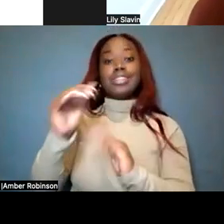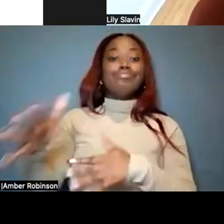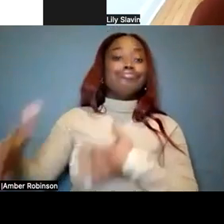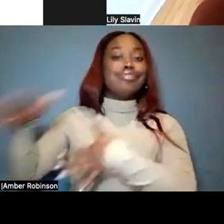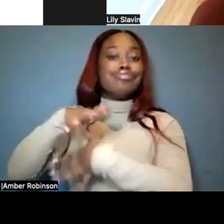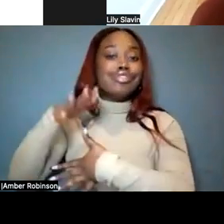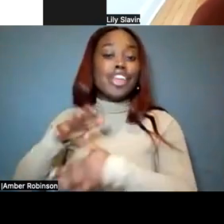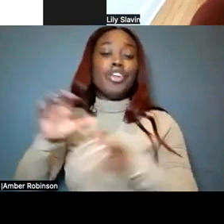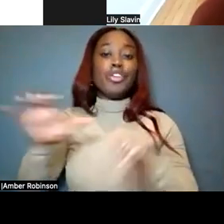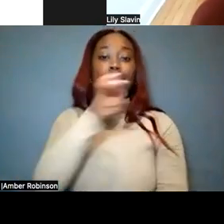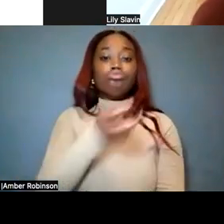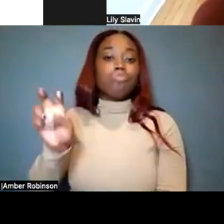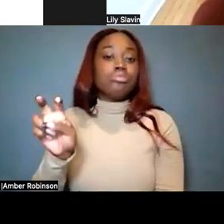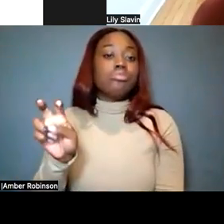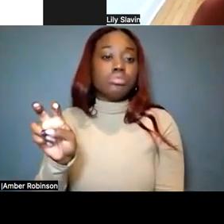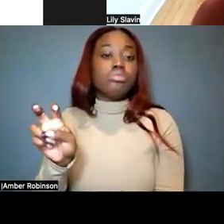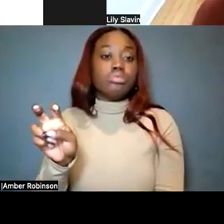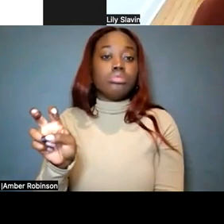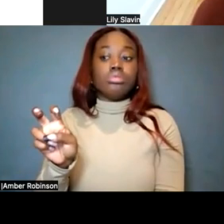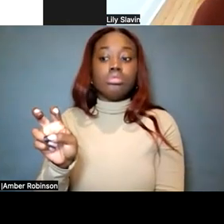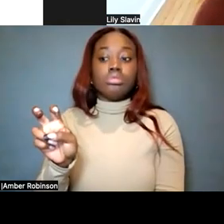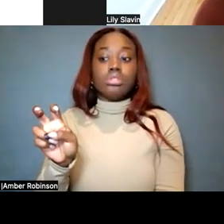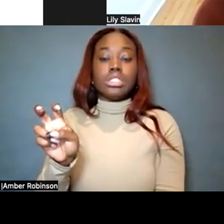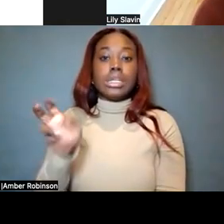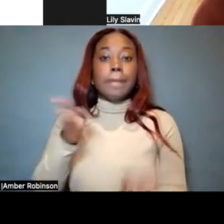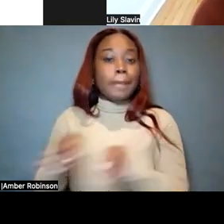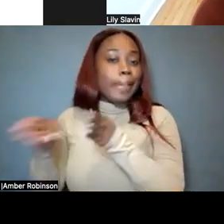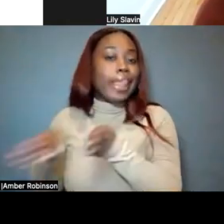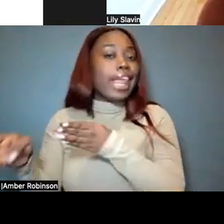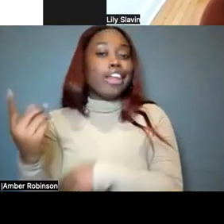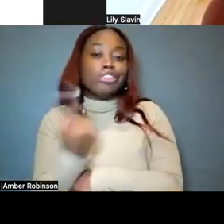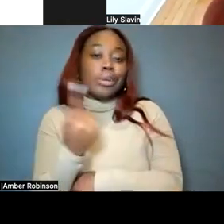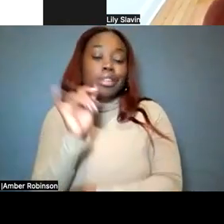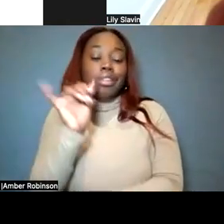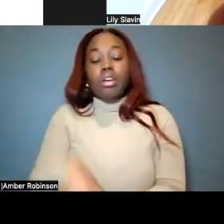transition planning or something like that.